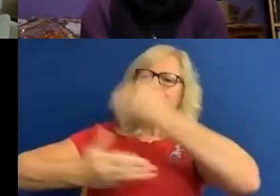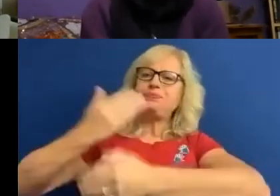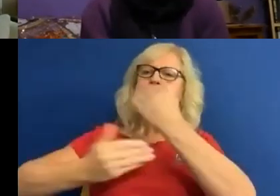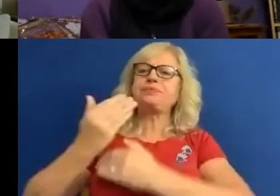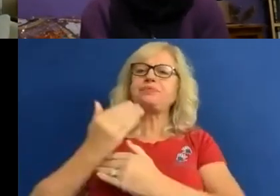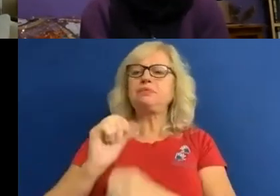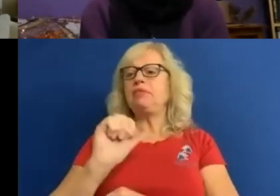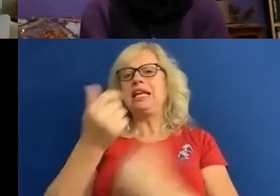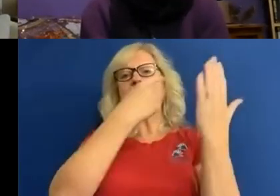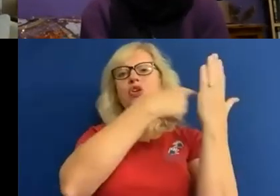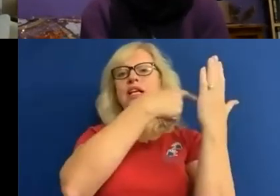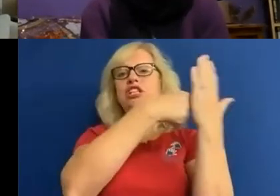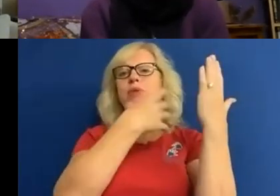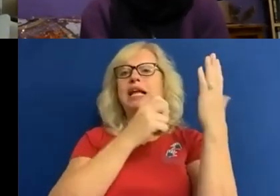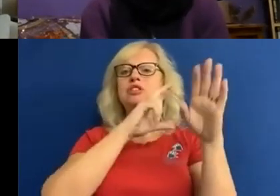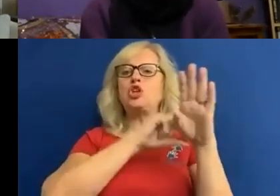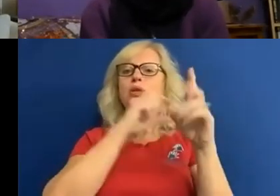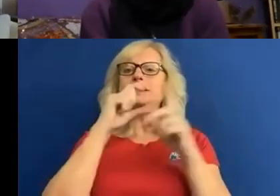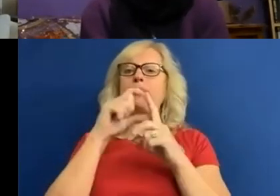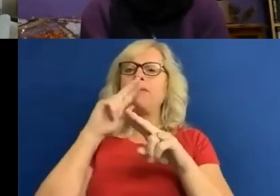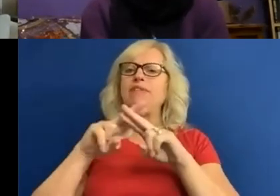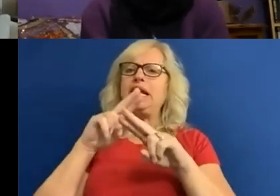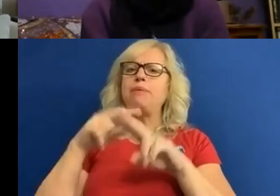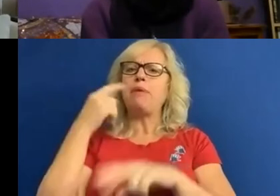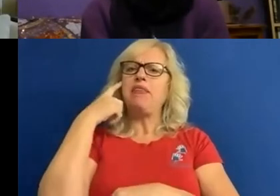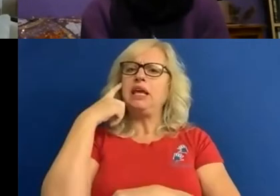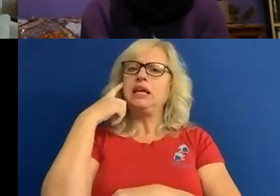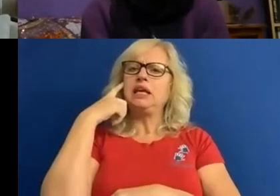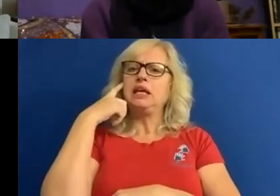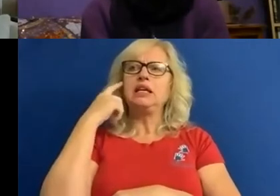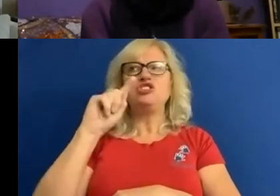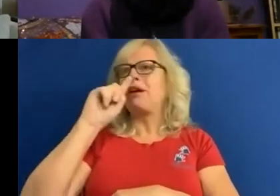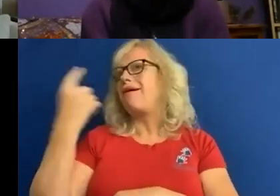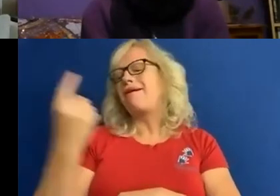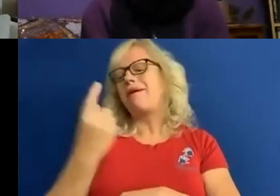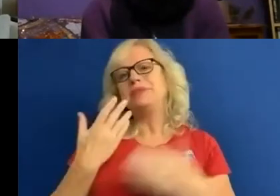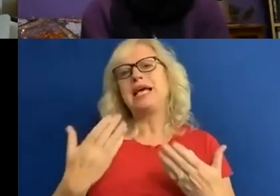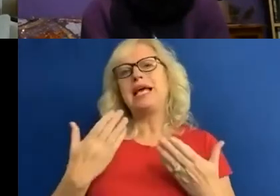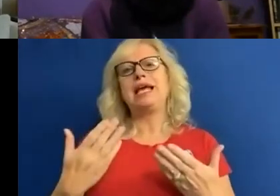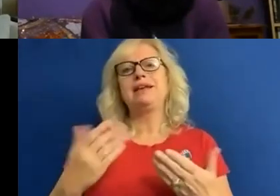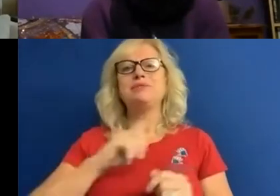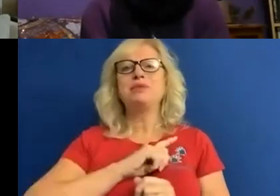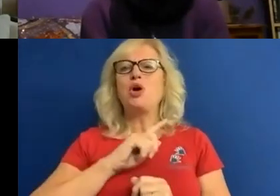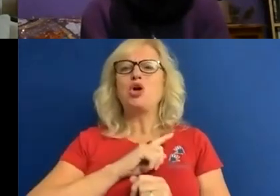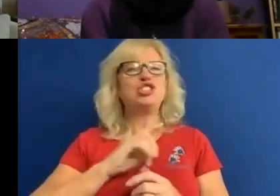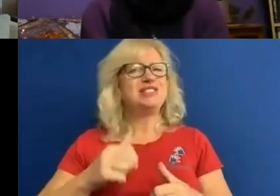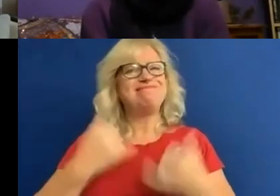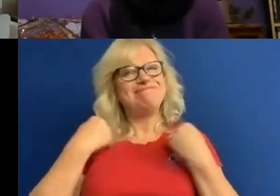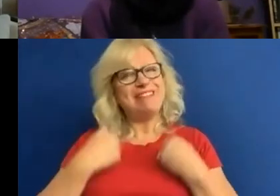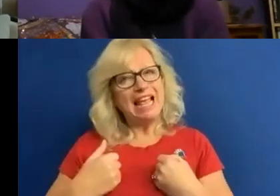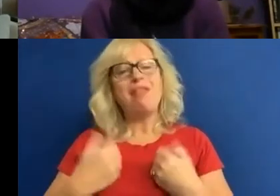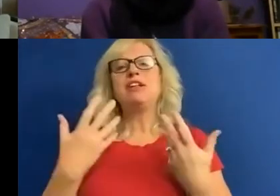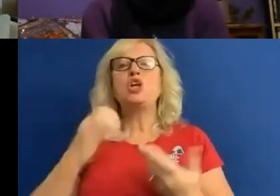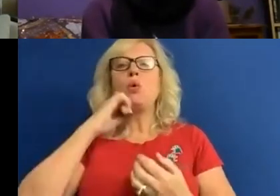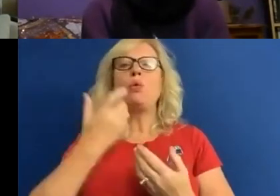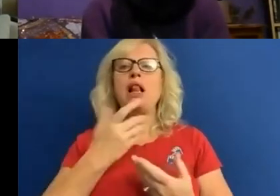agenda, we did have Dr. Deborah Fenney, but I understand she wasn't able to join us today because she wasn't very well. So we're going to go on